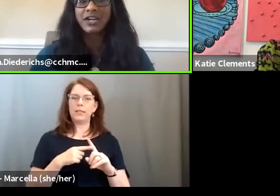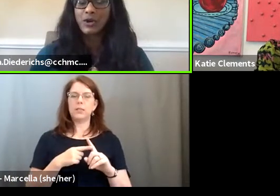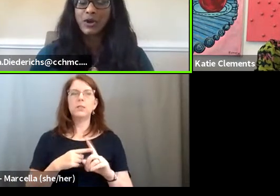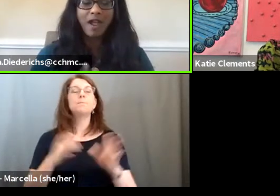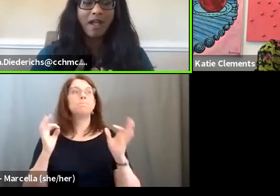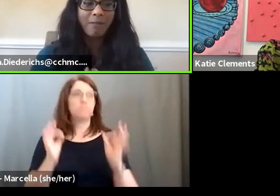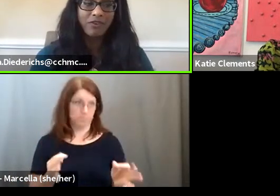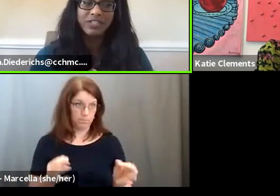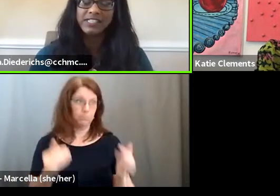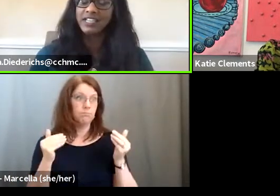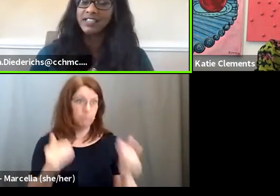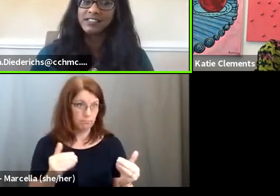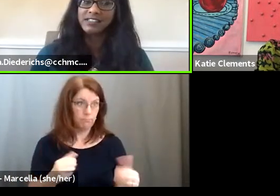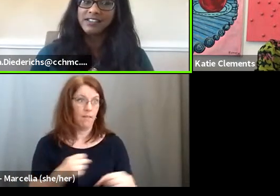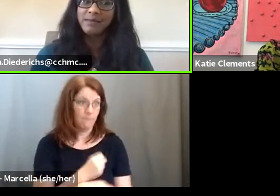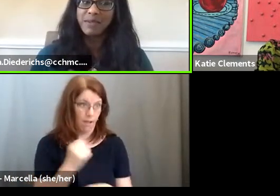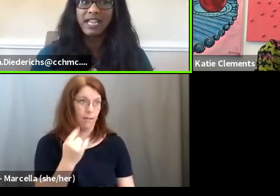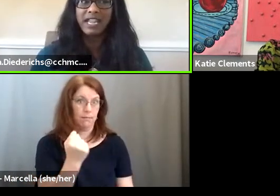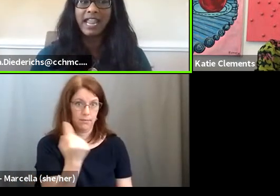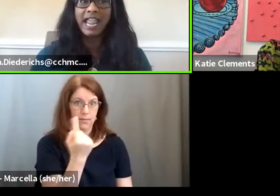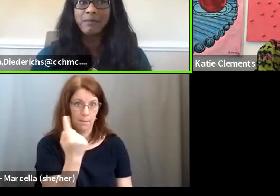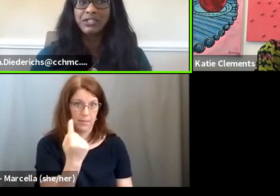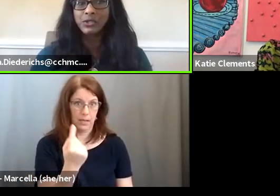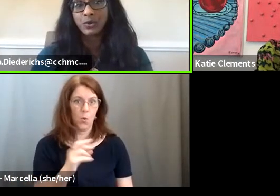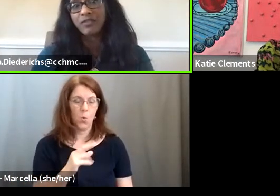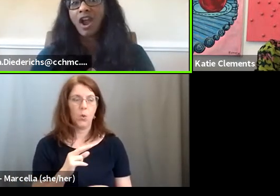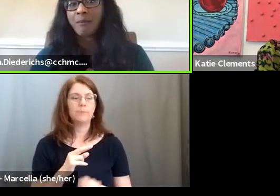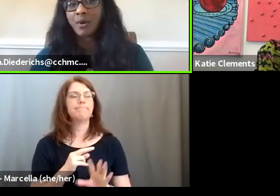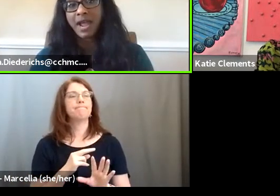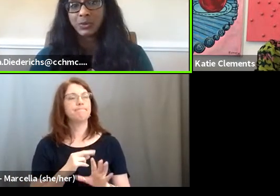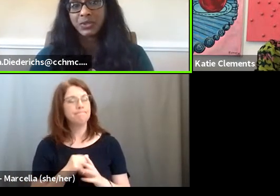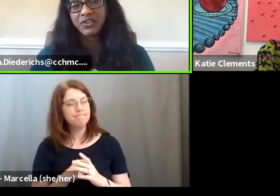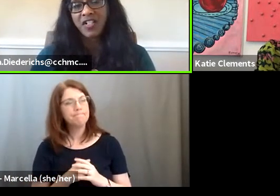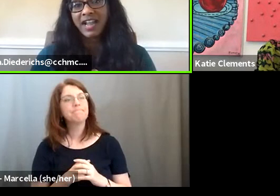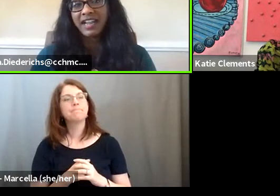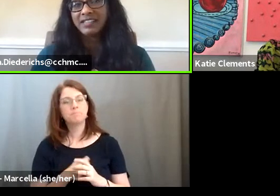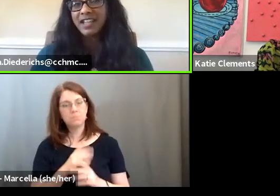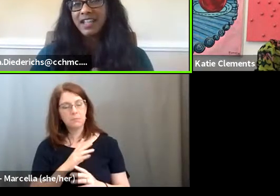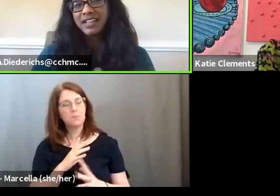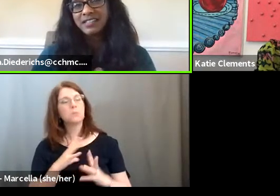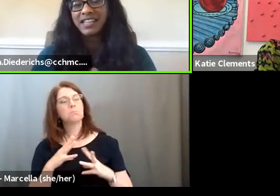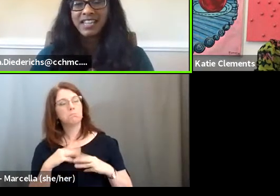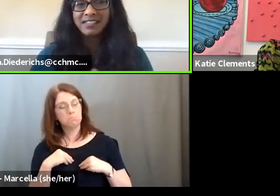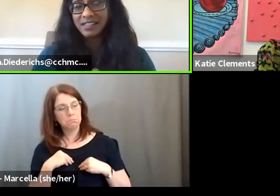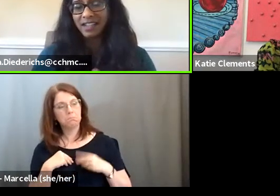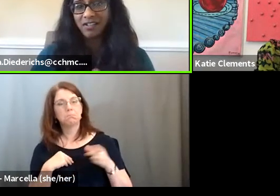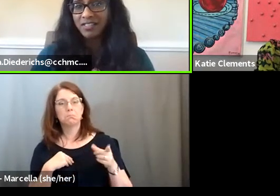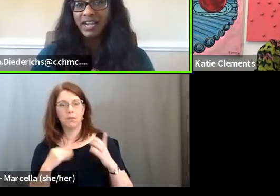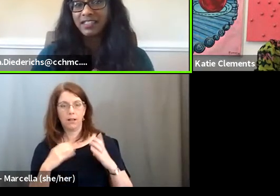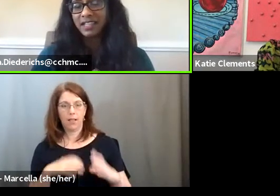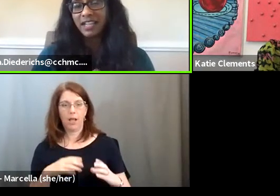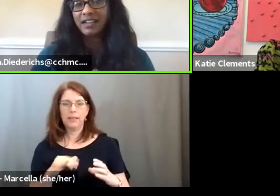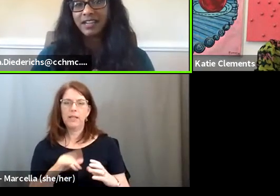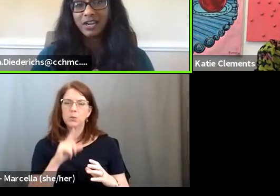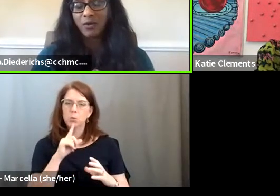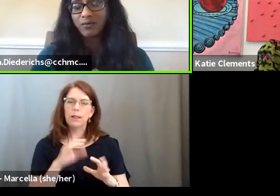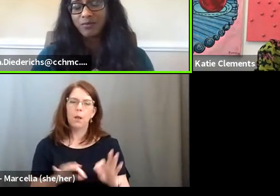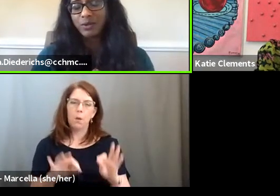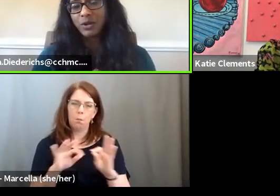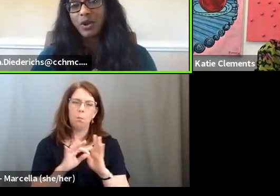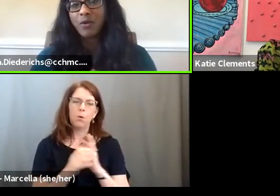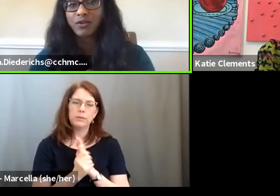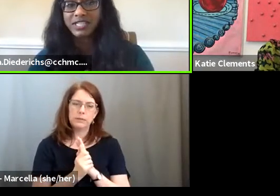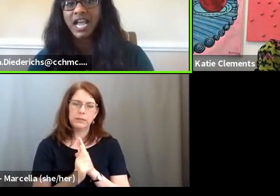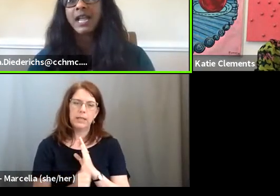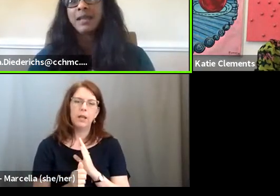as a designer, um, versus being able to sort of compromise with your client is a key skill that I think, you know,